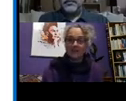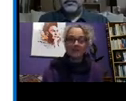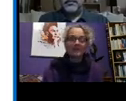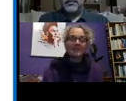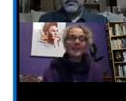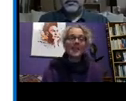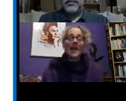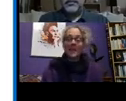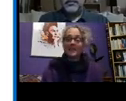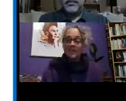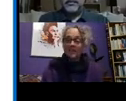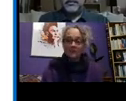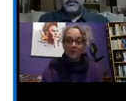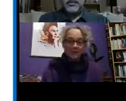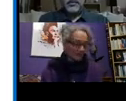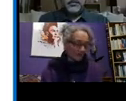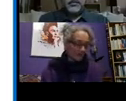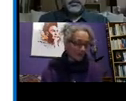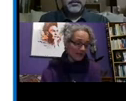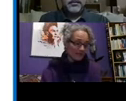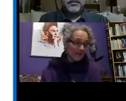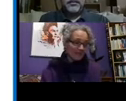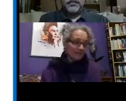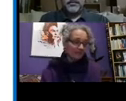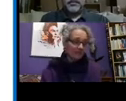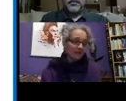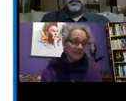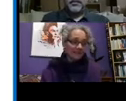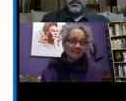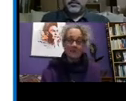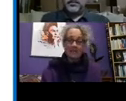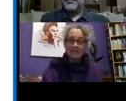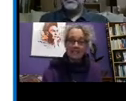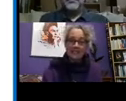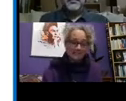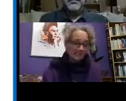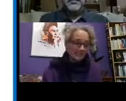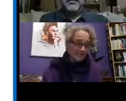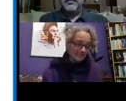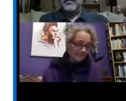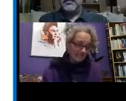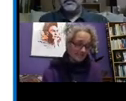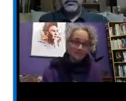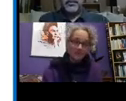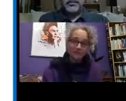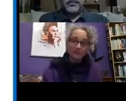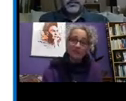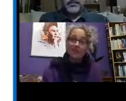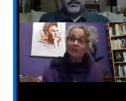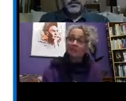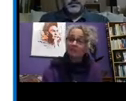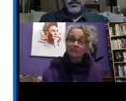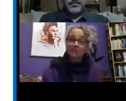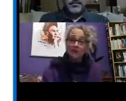environment. And nationwide, we also campaign for accessibility in cycling and active travel